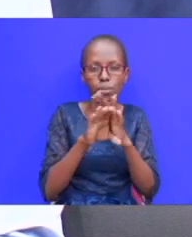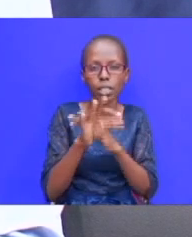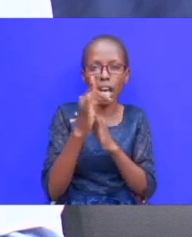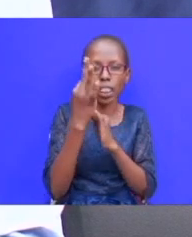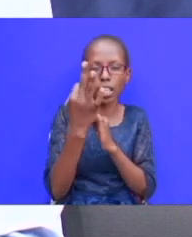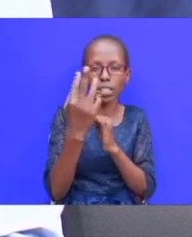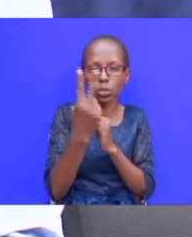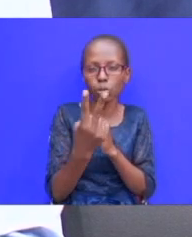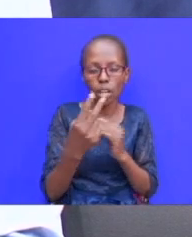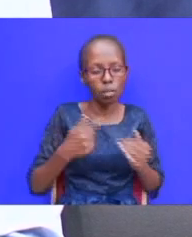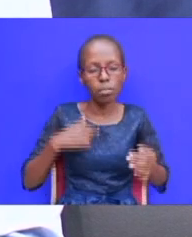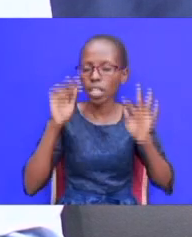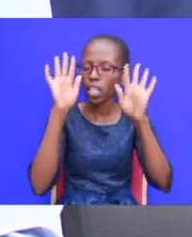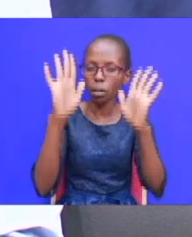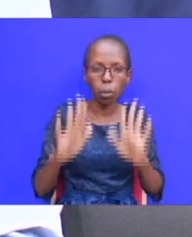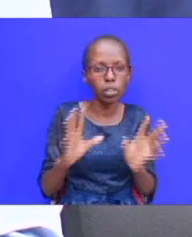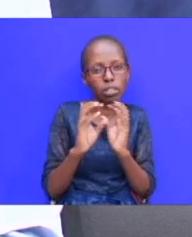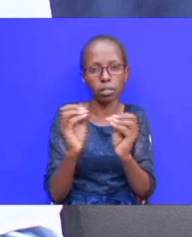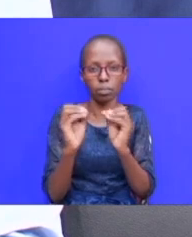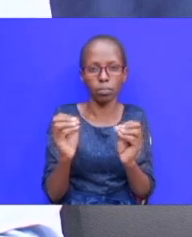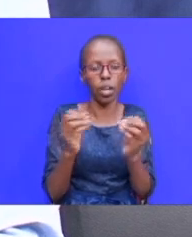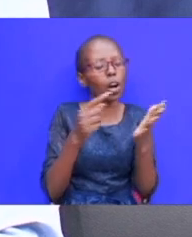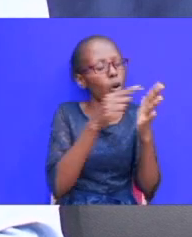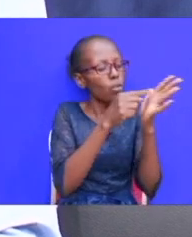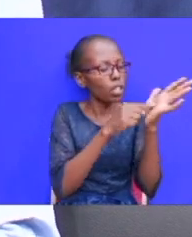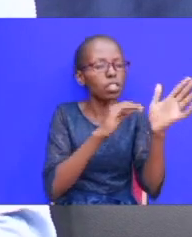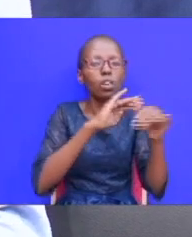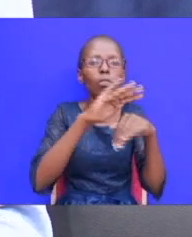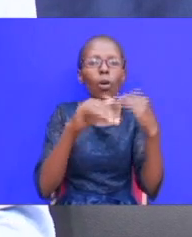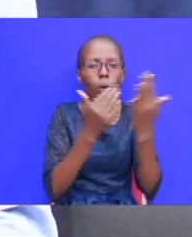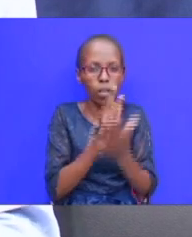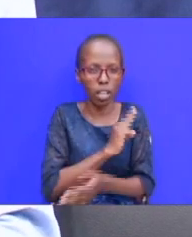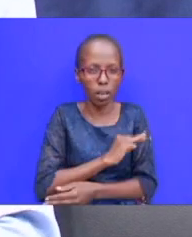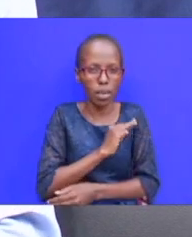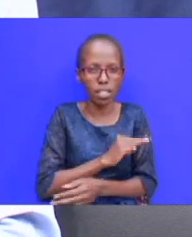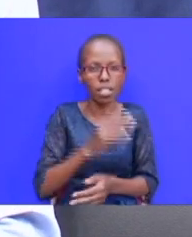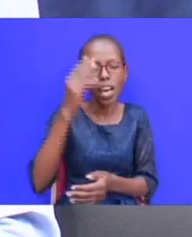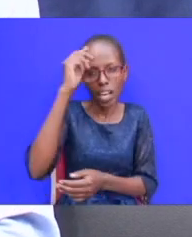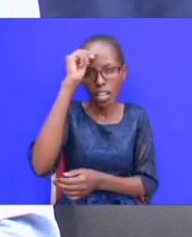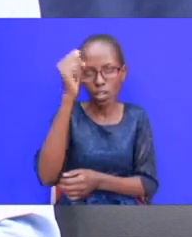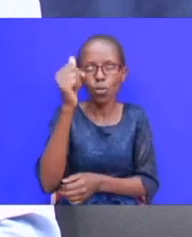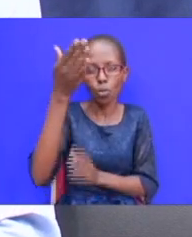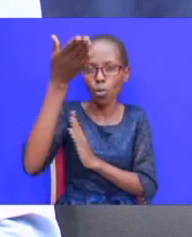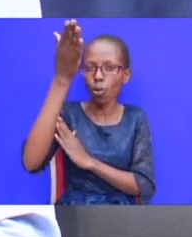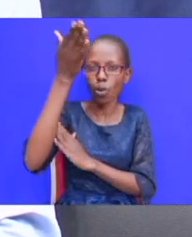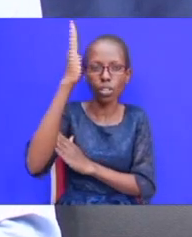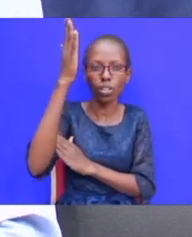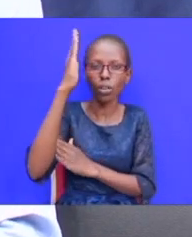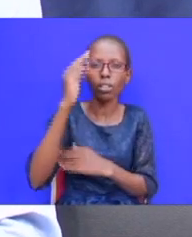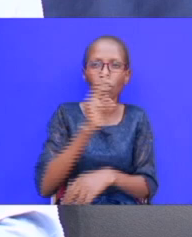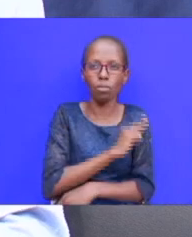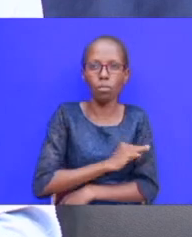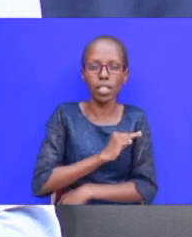i am not worthy of the list of all the masses he knew that god is a god of mercy he knew that god is a god of